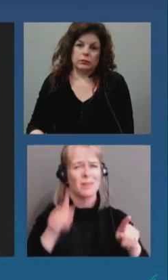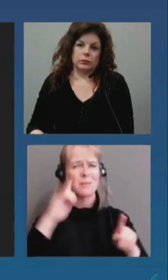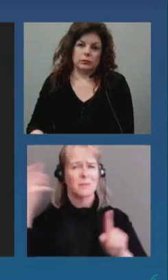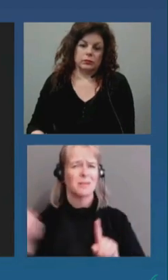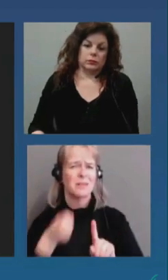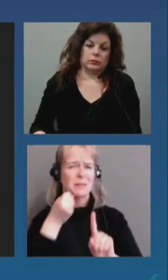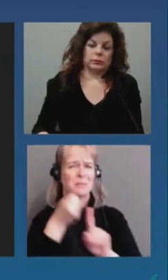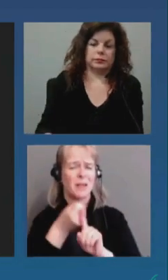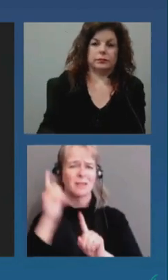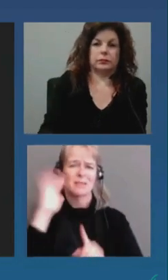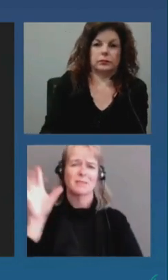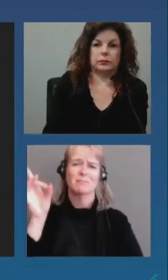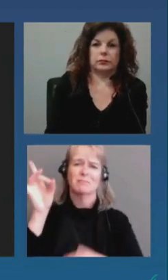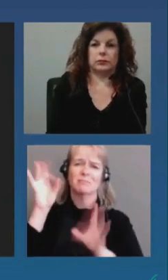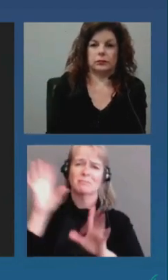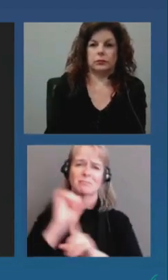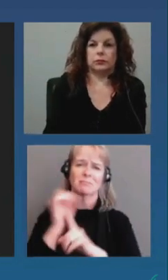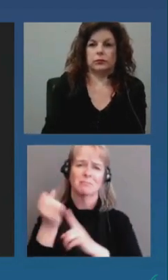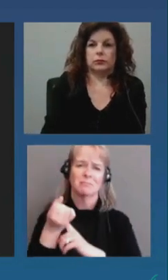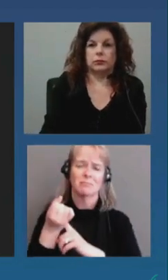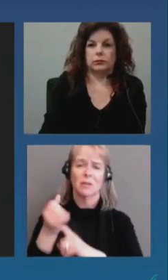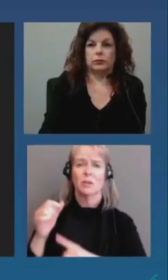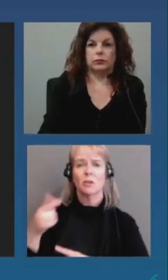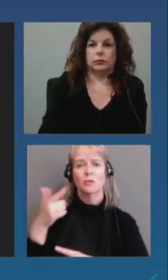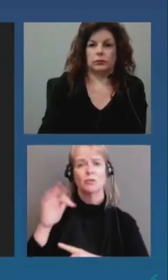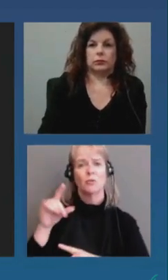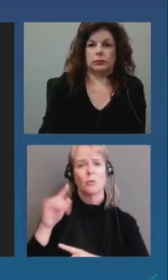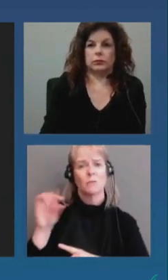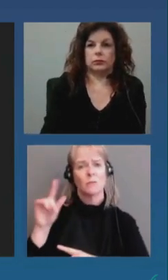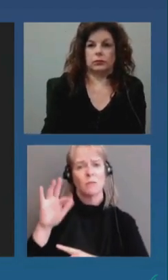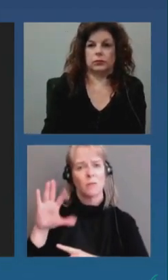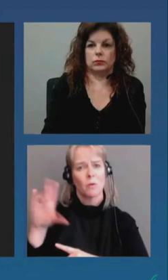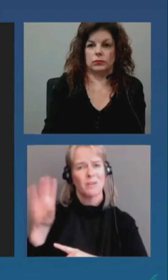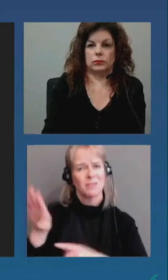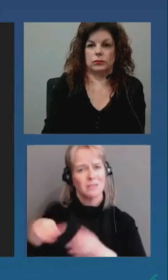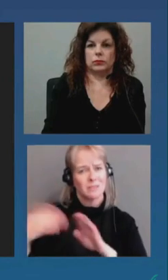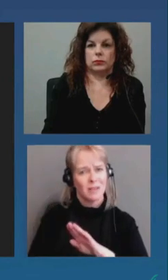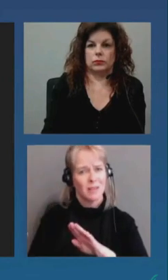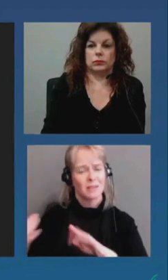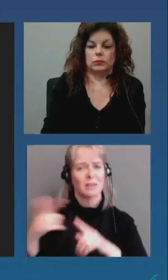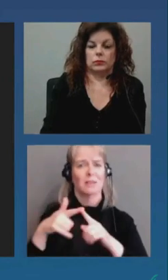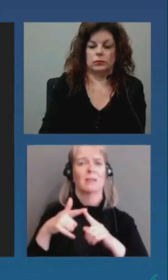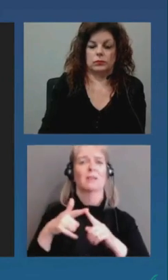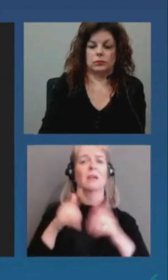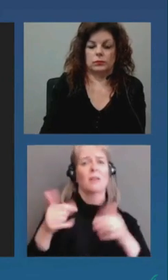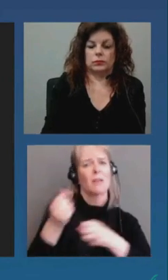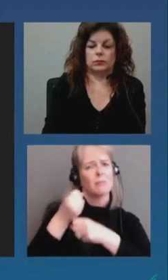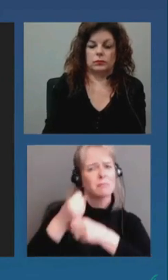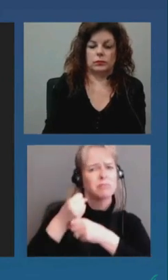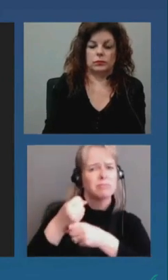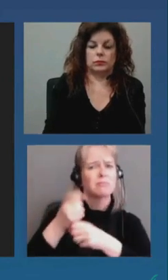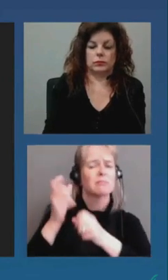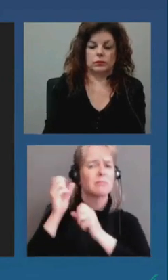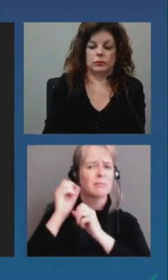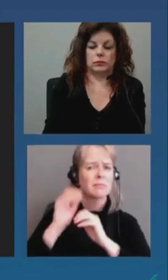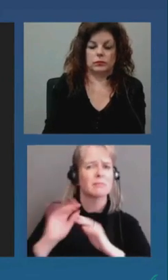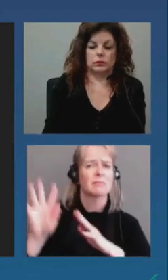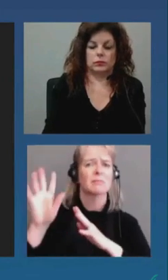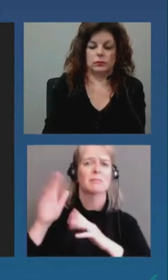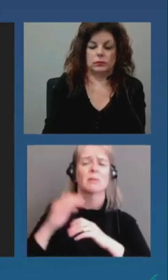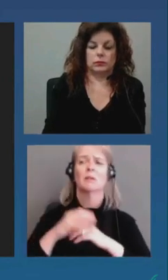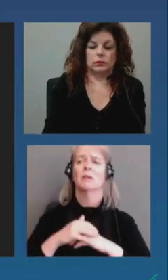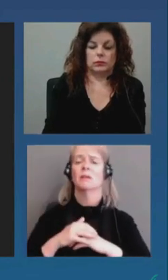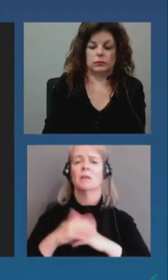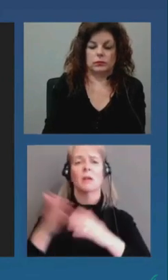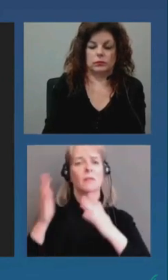The death of George Floyd, the resulting demonstrations, the criminal prosecution, and other events still